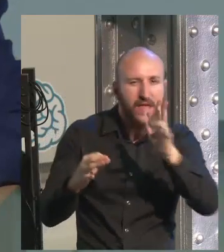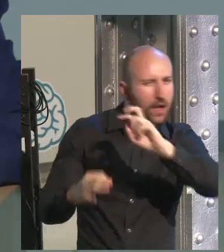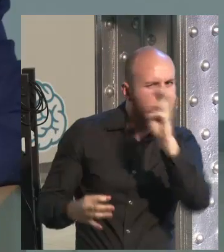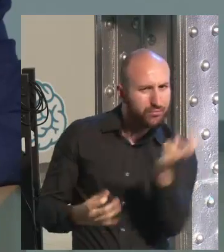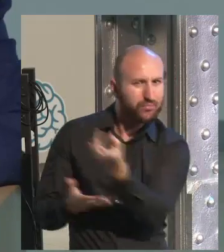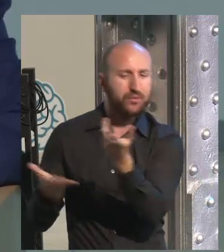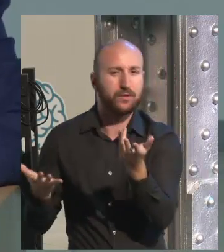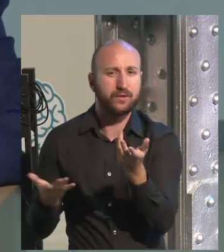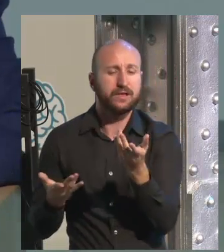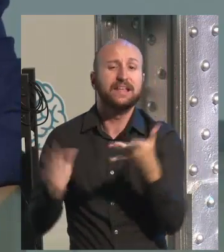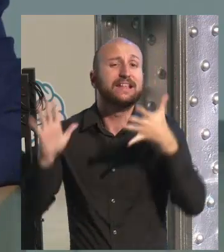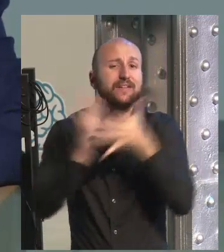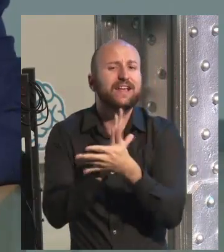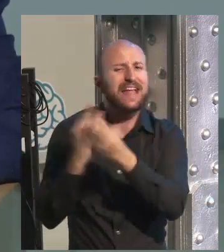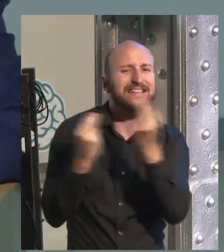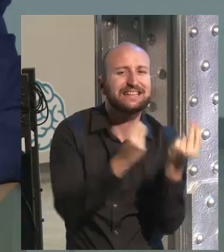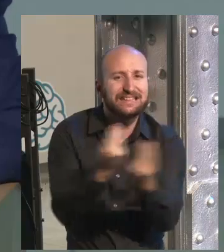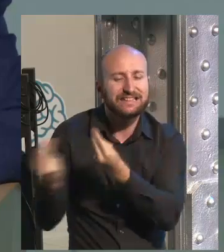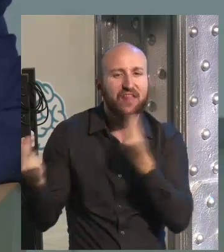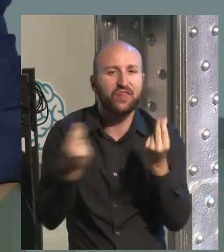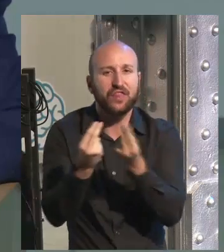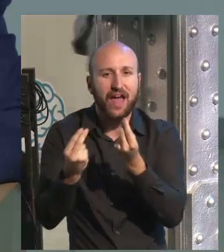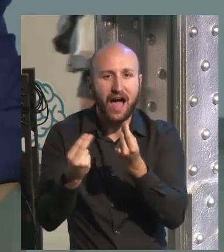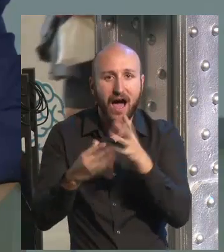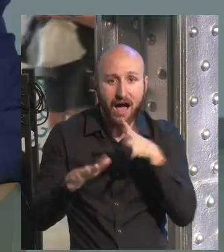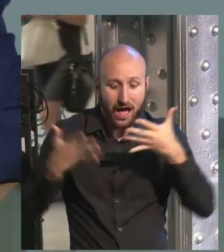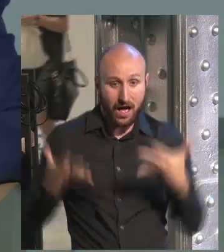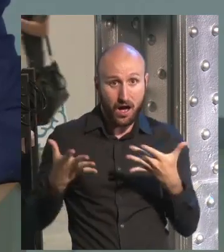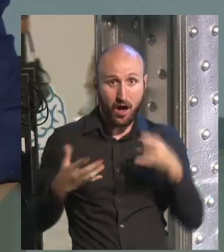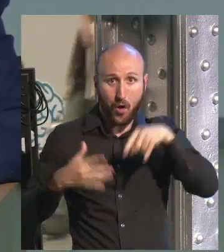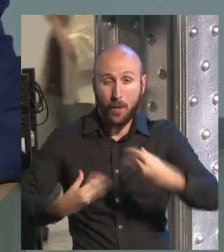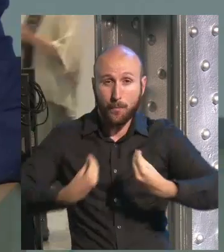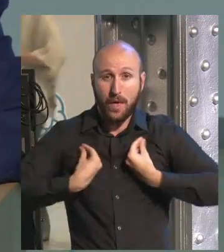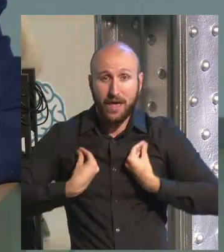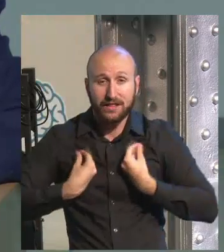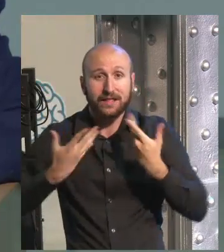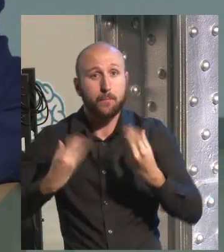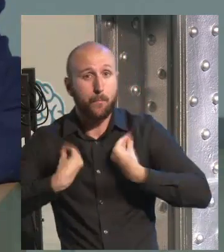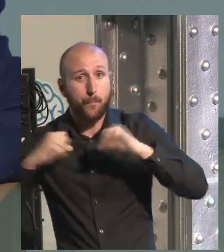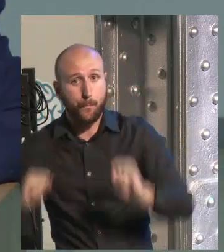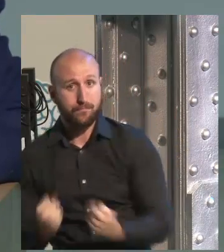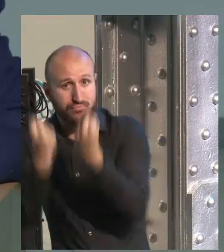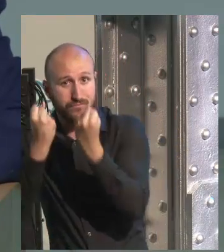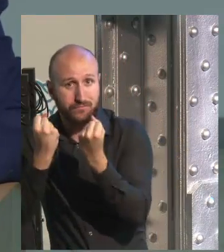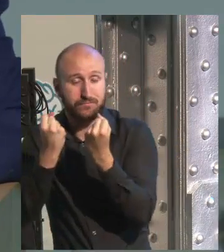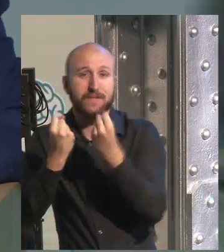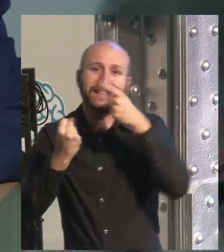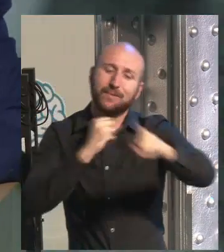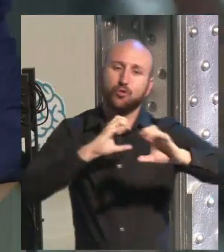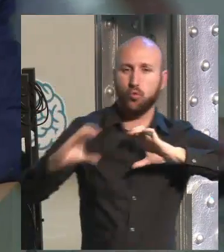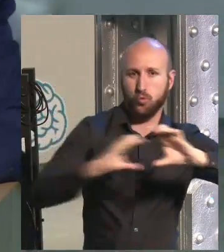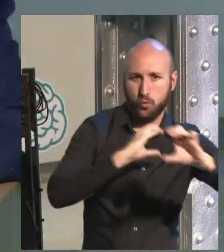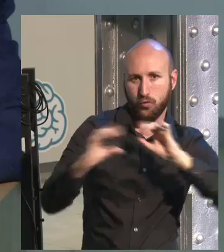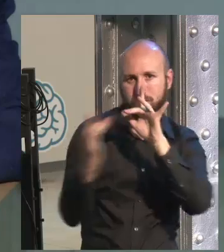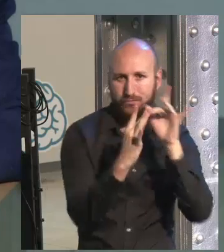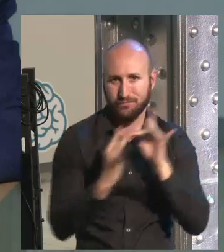sex, food, alcoholic drinks, it's the essence of what we've talked